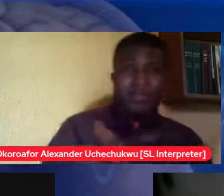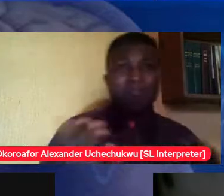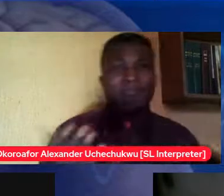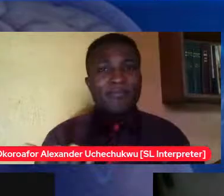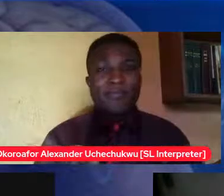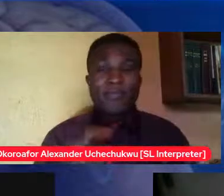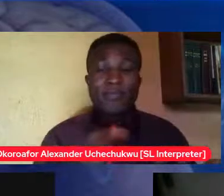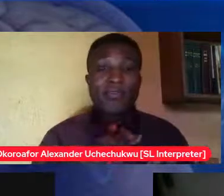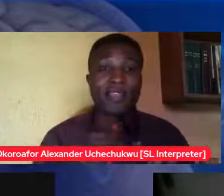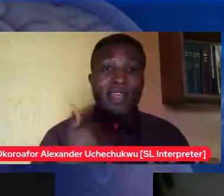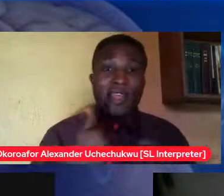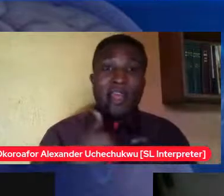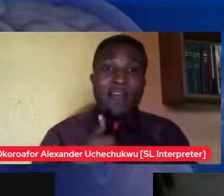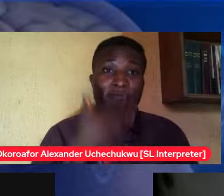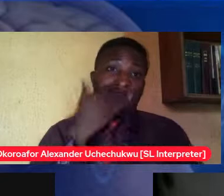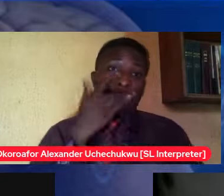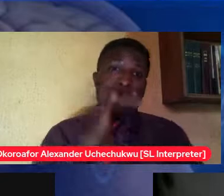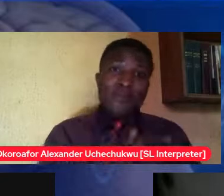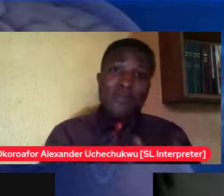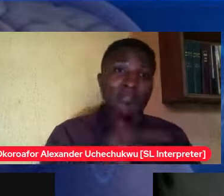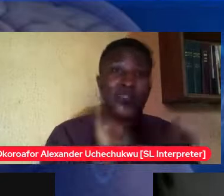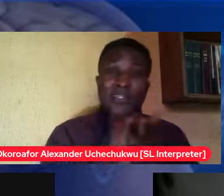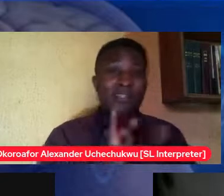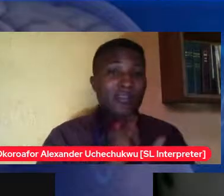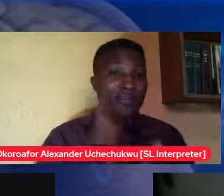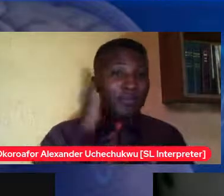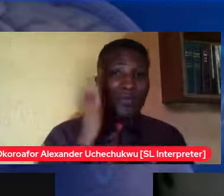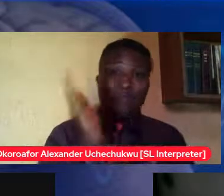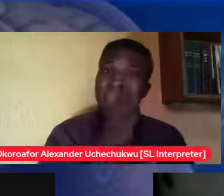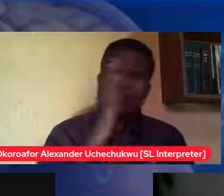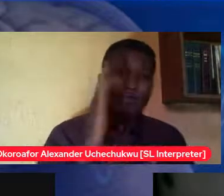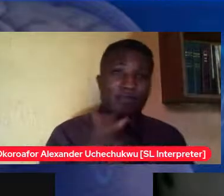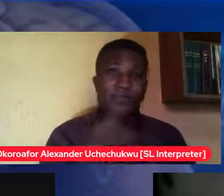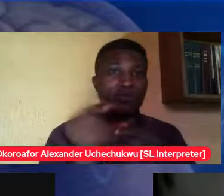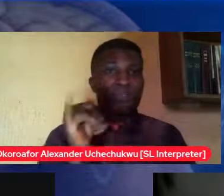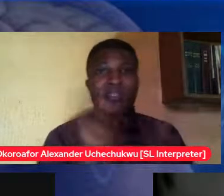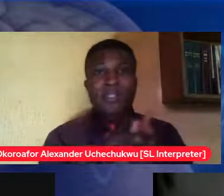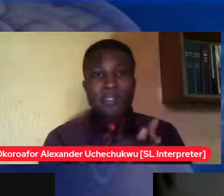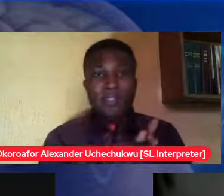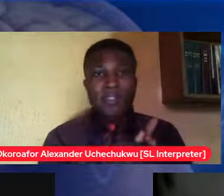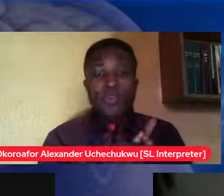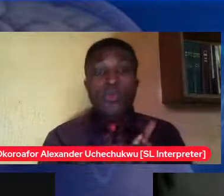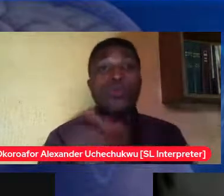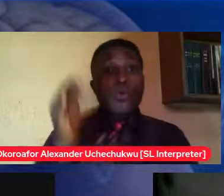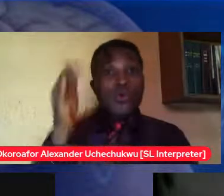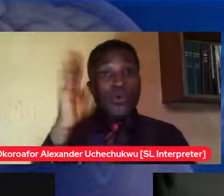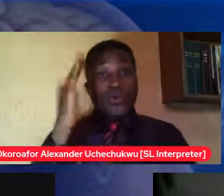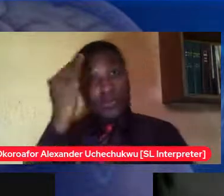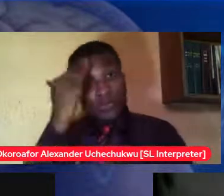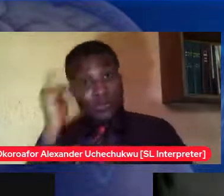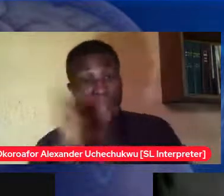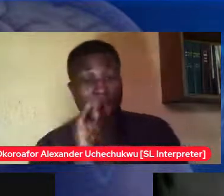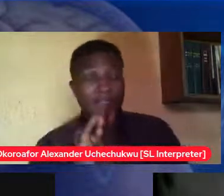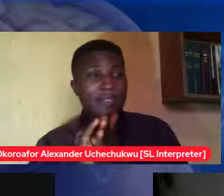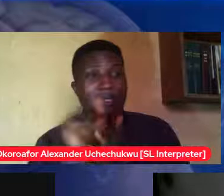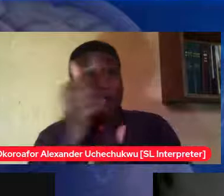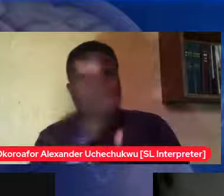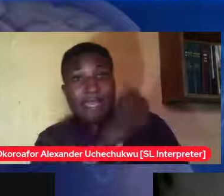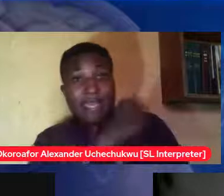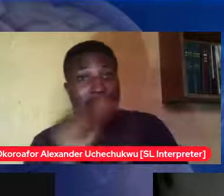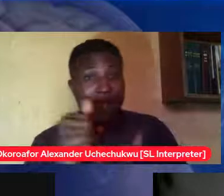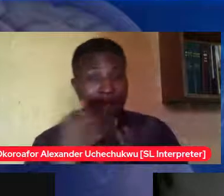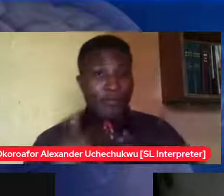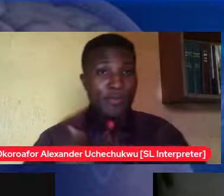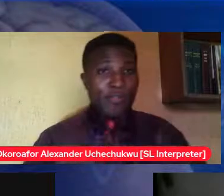help me god help money find his own relationship and find the person he loves by himself and the person who loves him to find him by themselves